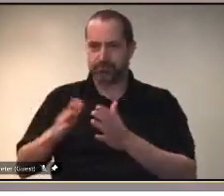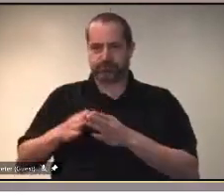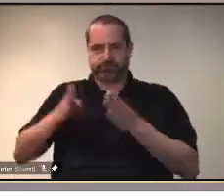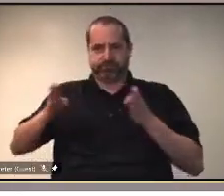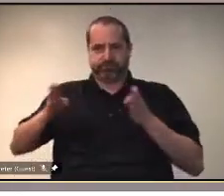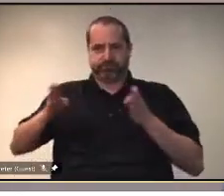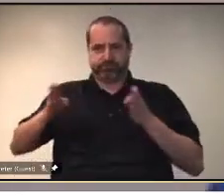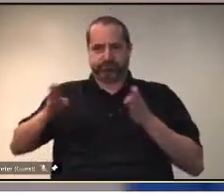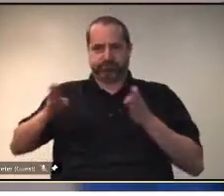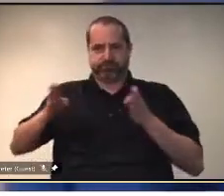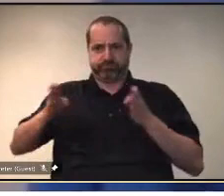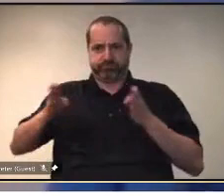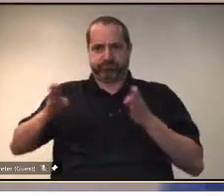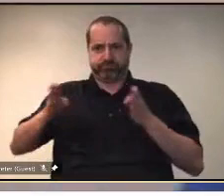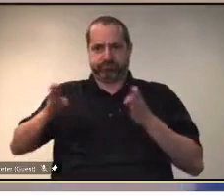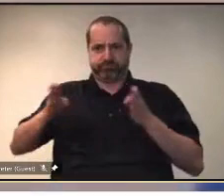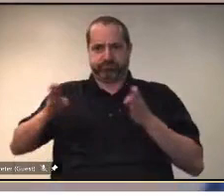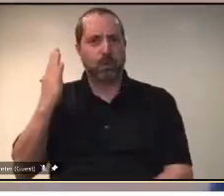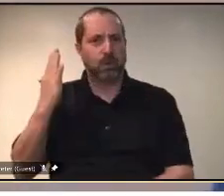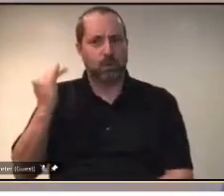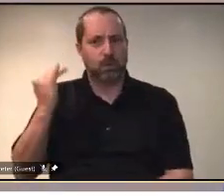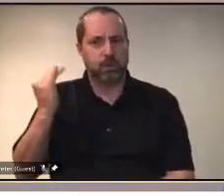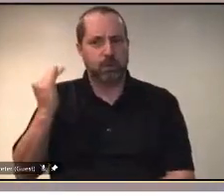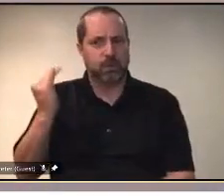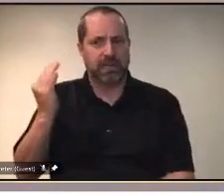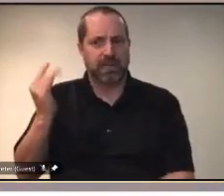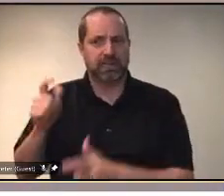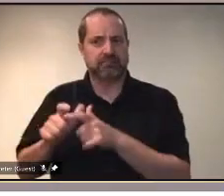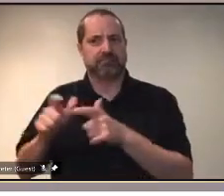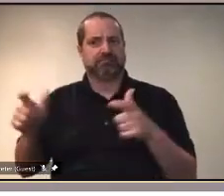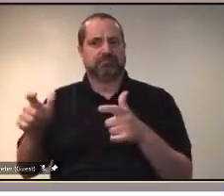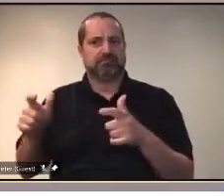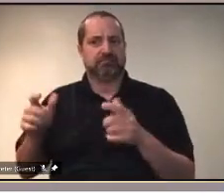you know, what's kind of spurring on that increase?